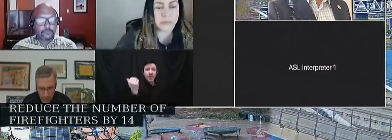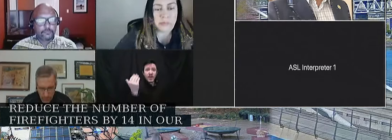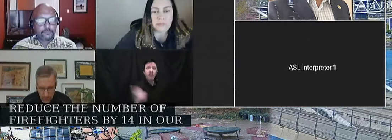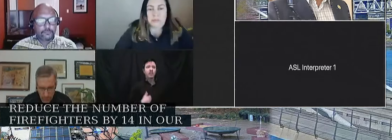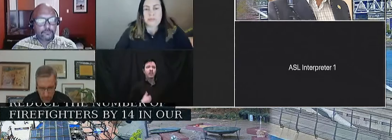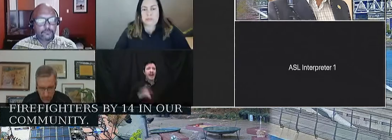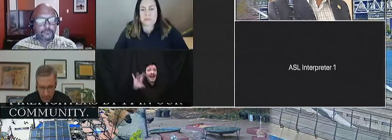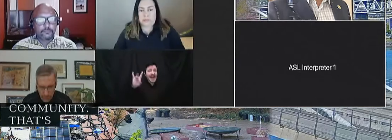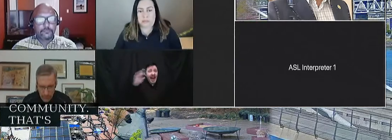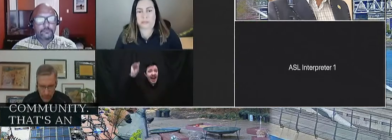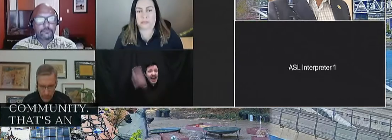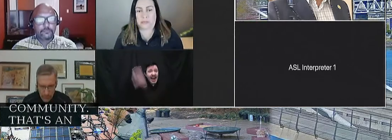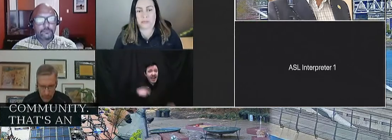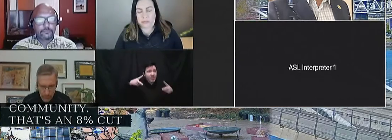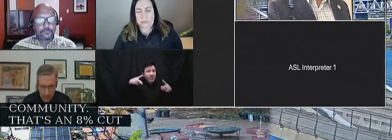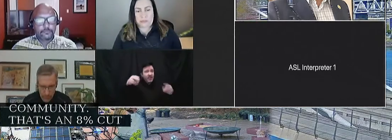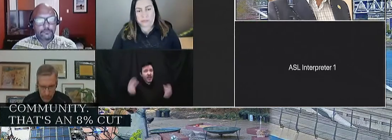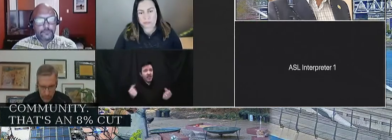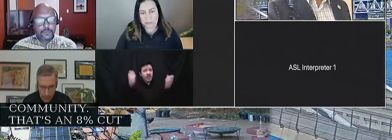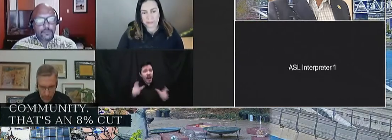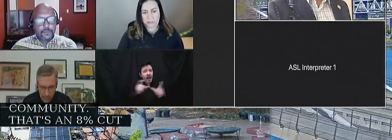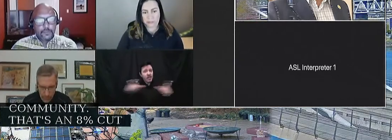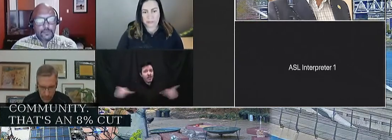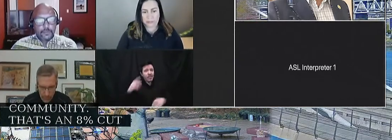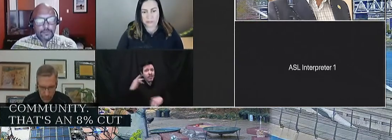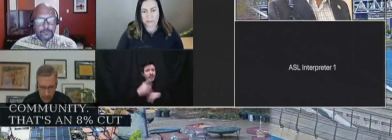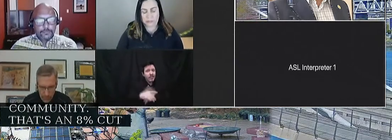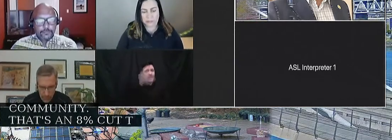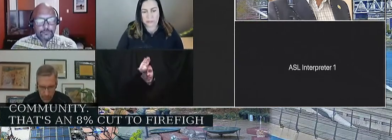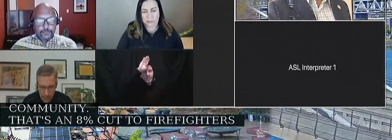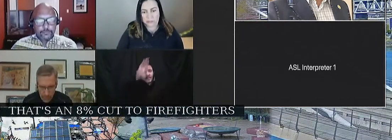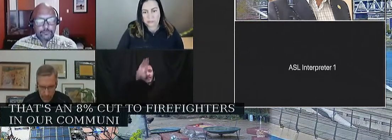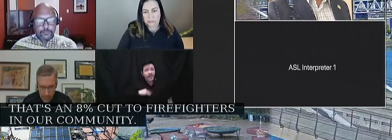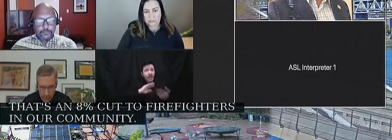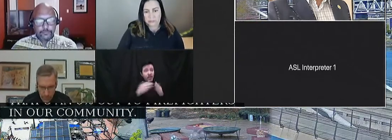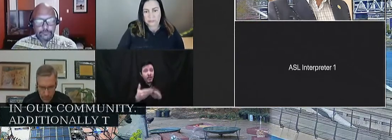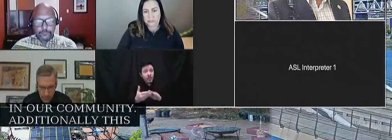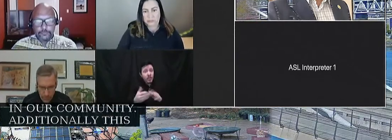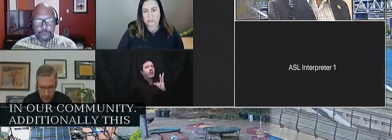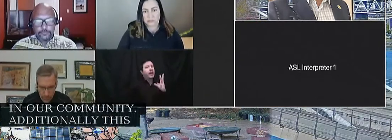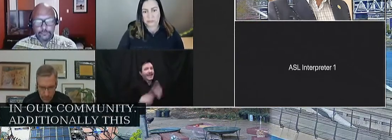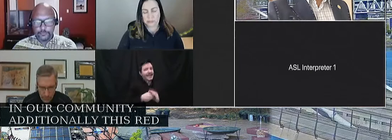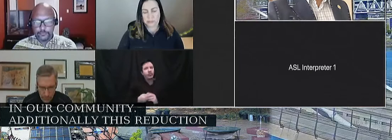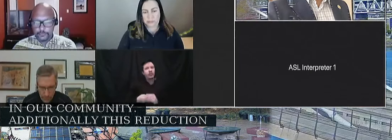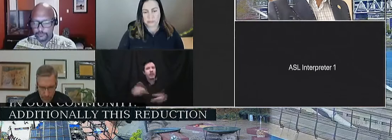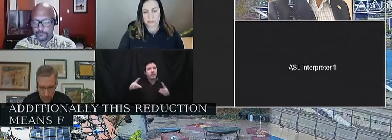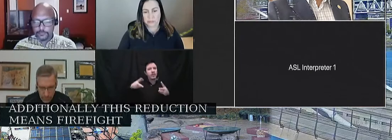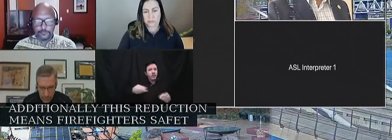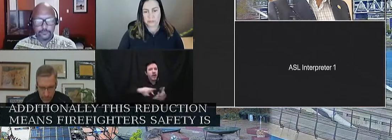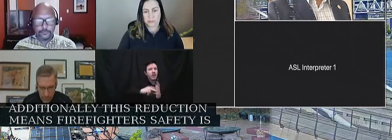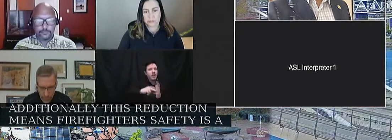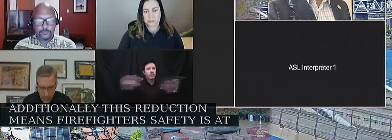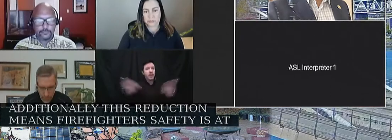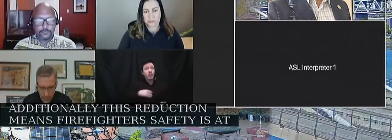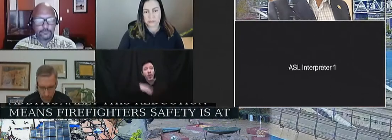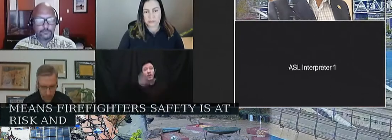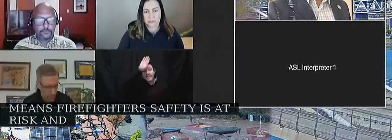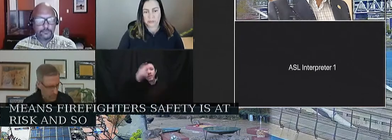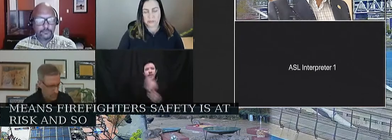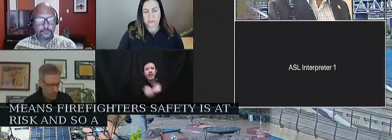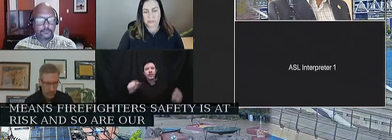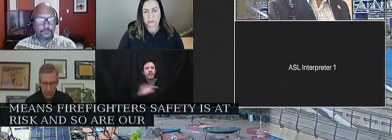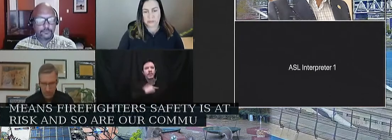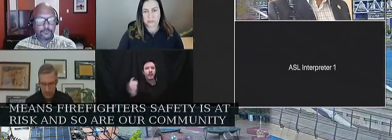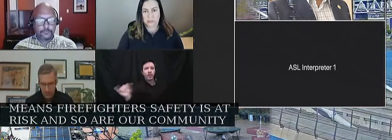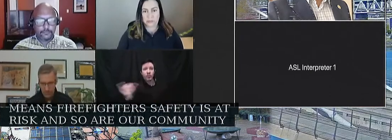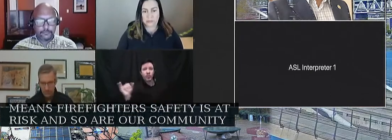cut to firefighters in our community. Additionally, this reduction means firefighter safety is at risk and so are our community members